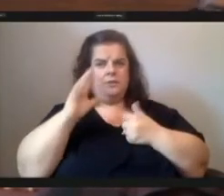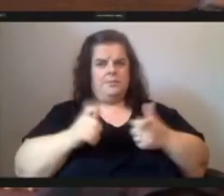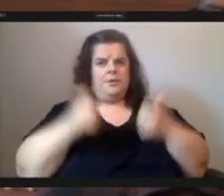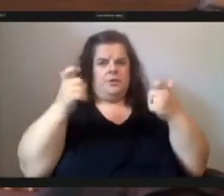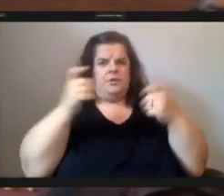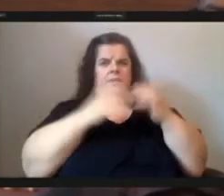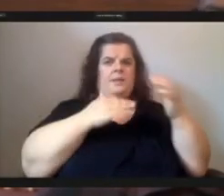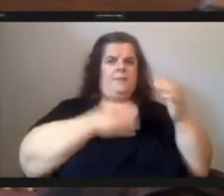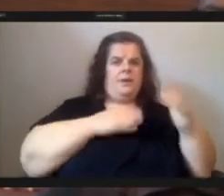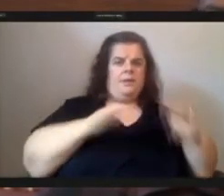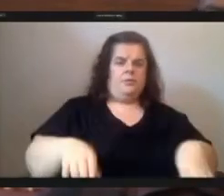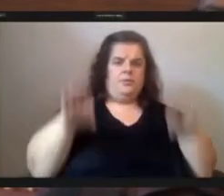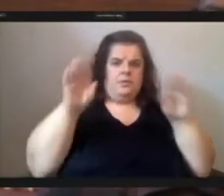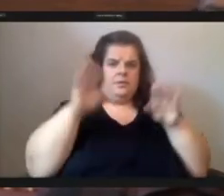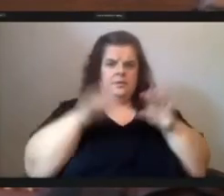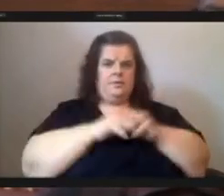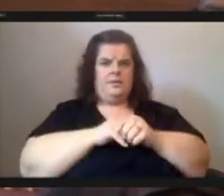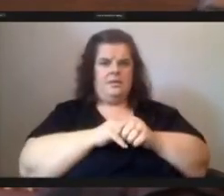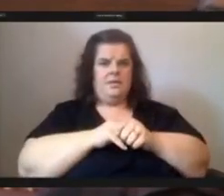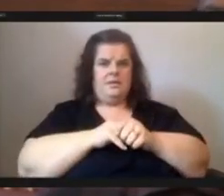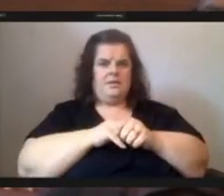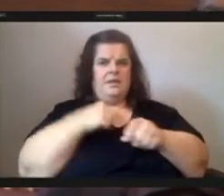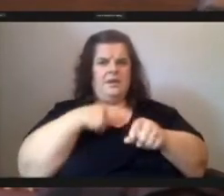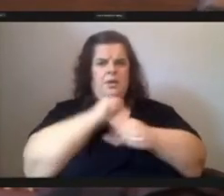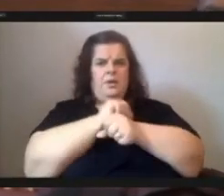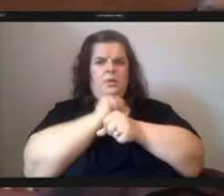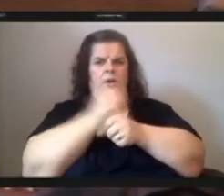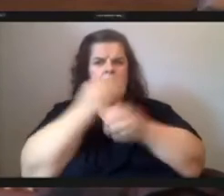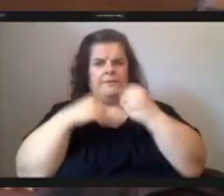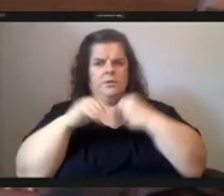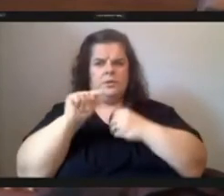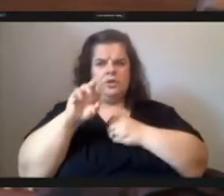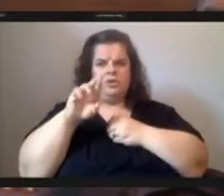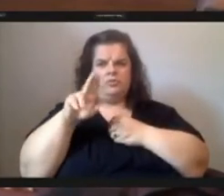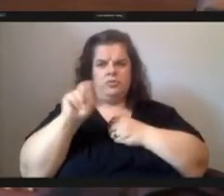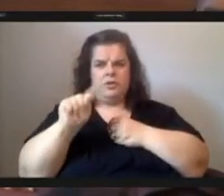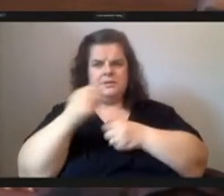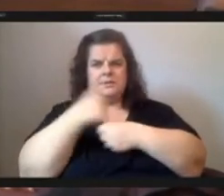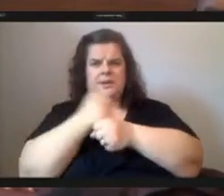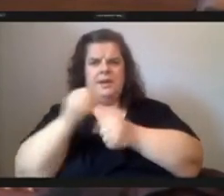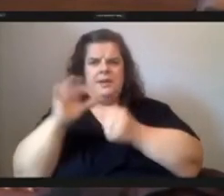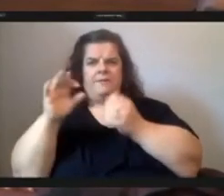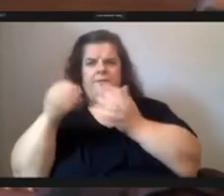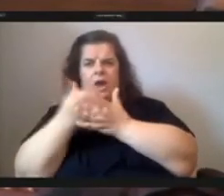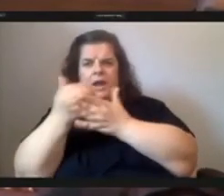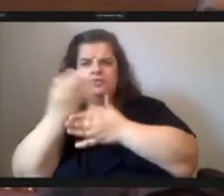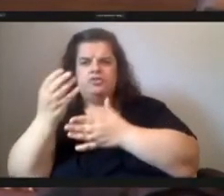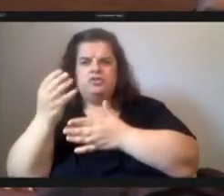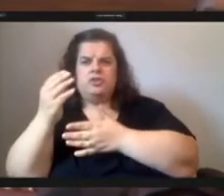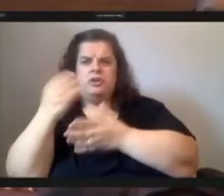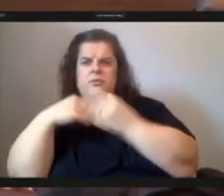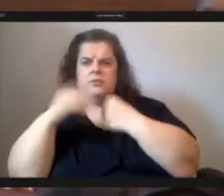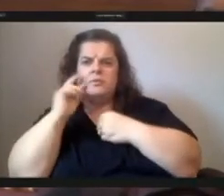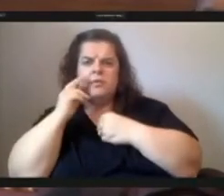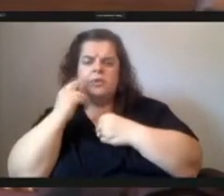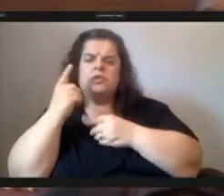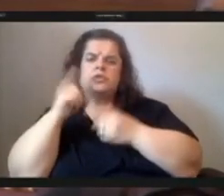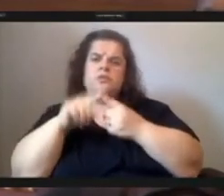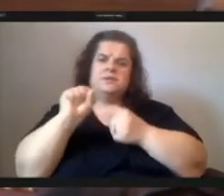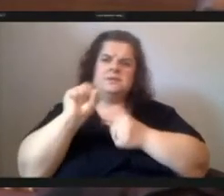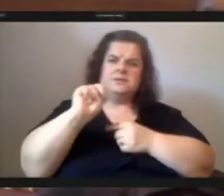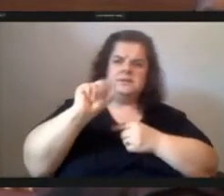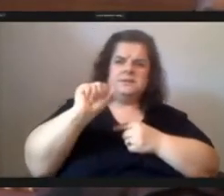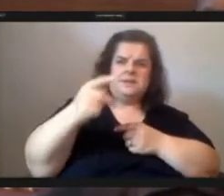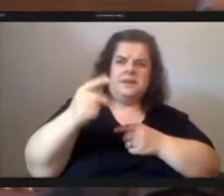i worked at the food trust making fresh produce more affordable to snap recipients and people with